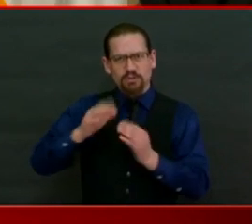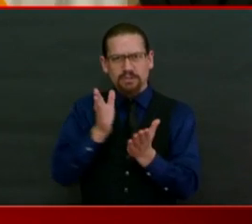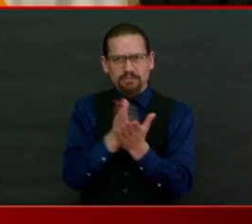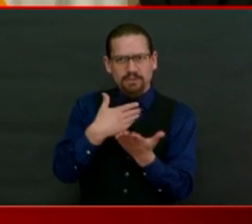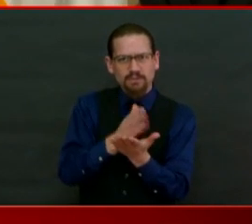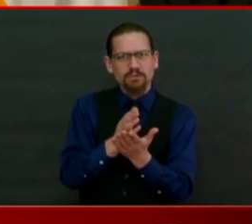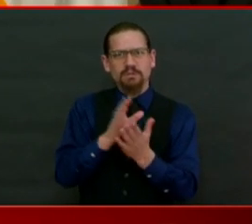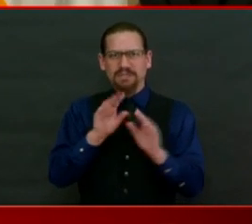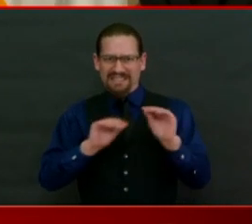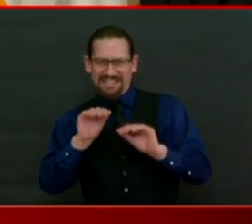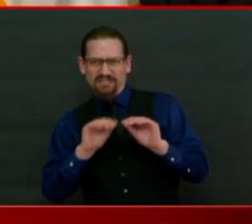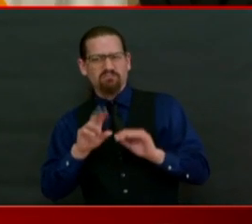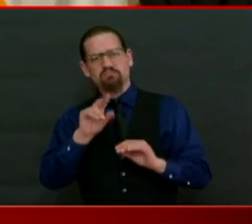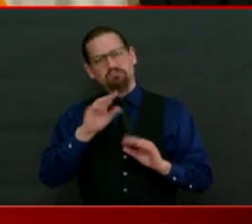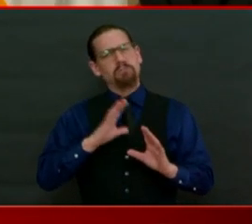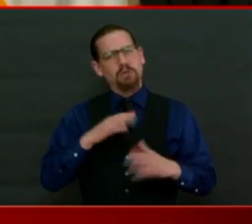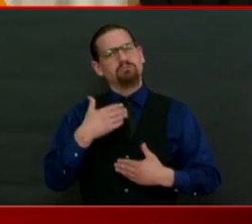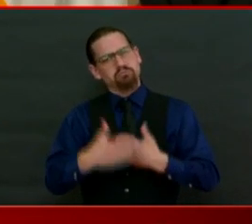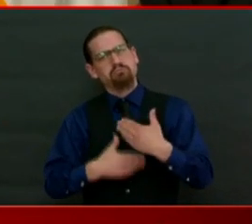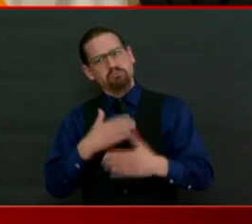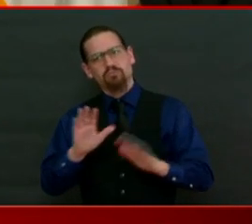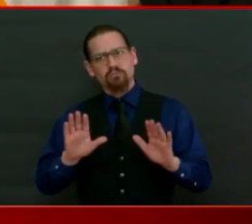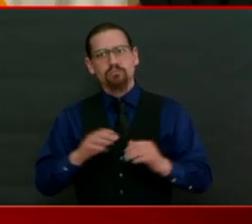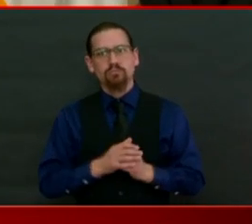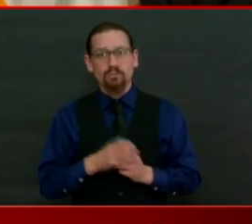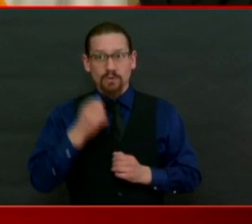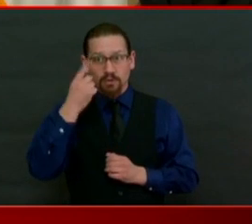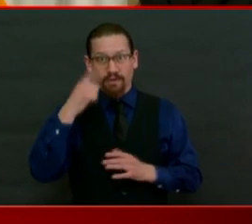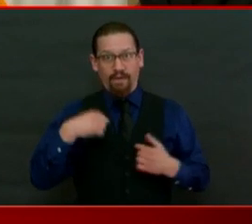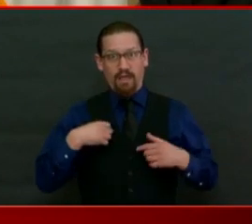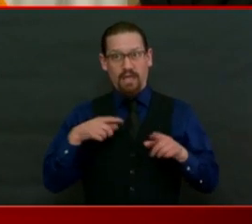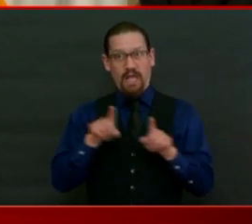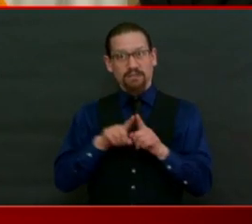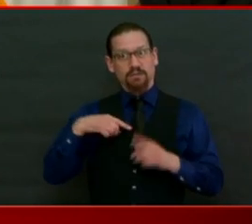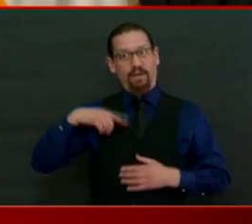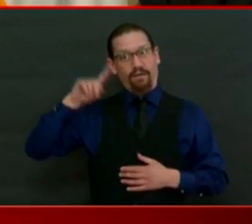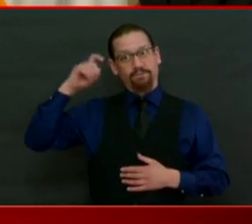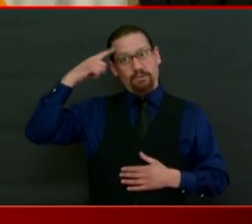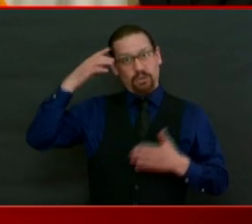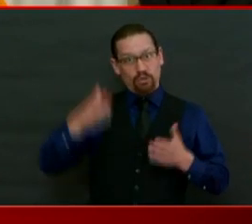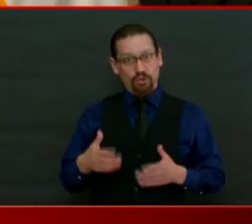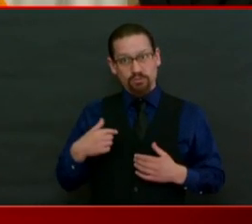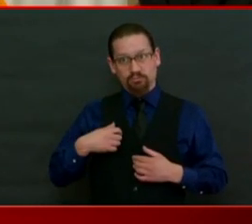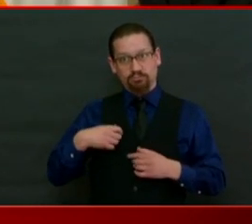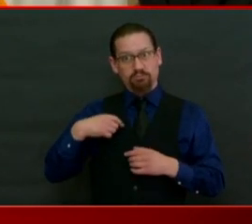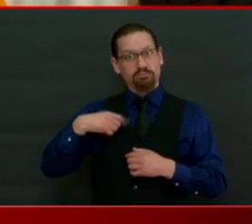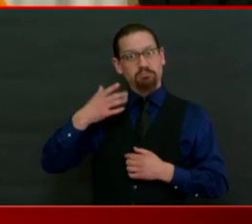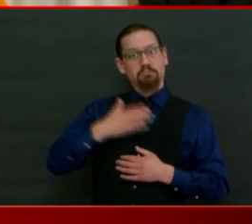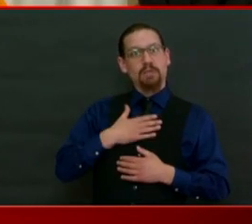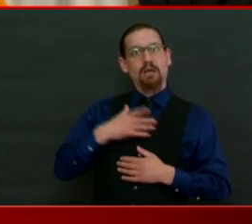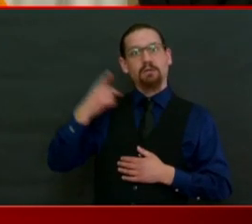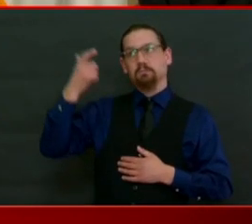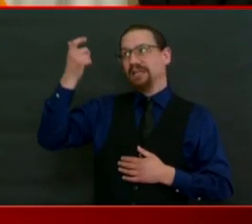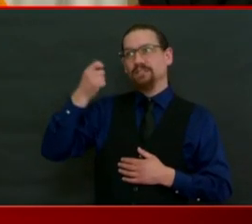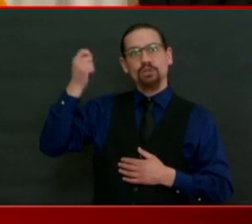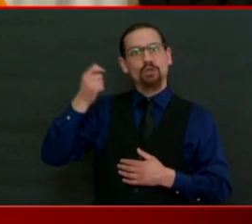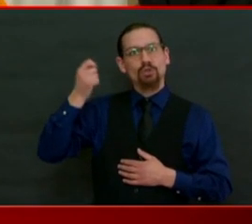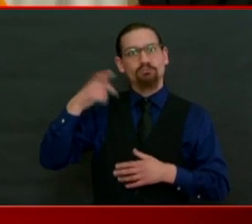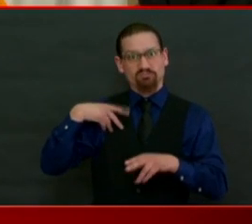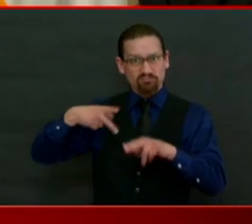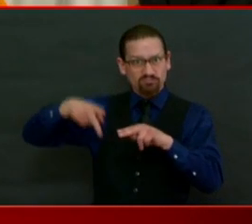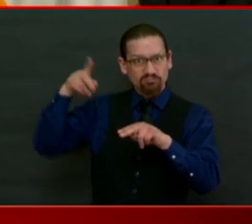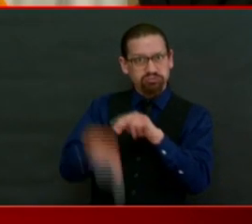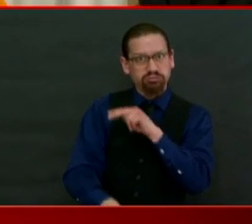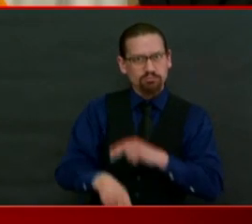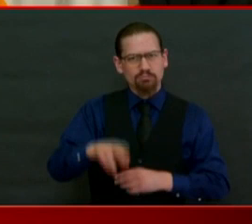I'm governor. So that's also out of the question. Also, it's not blue state. I was on a call an hour ago